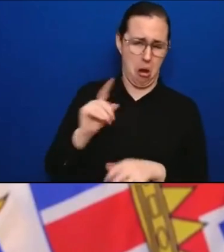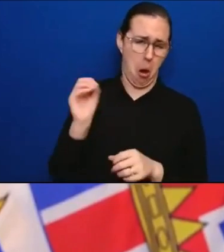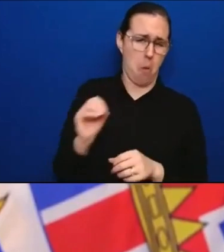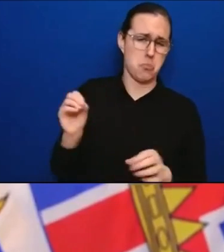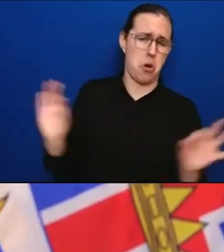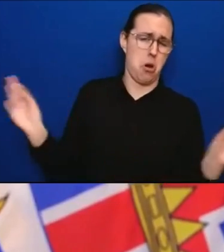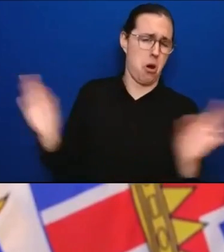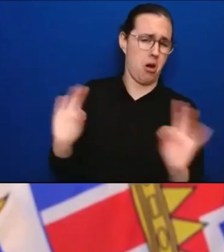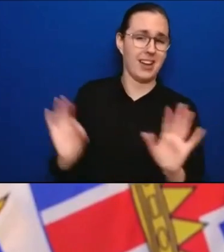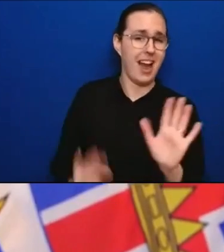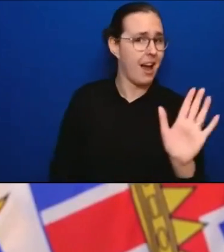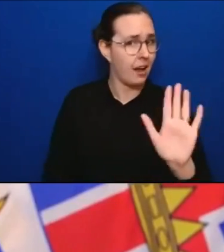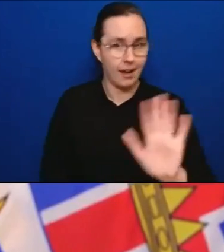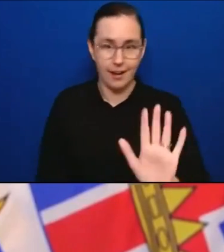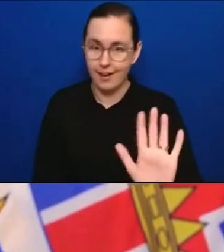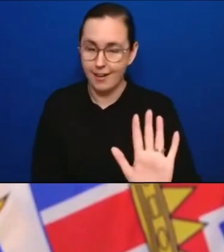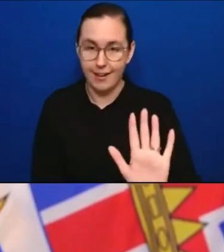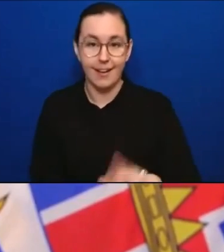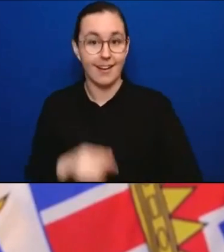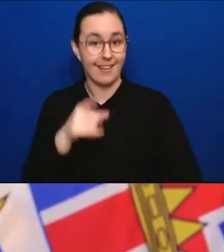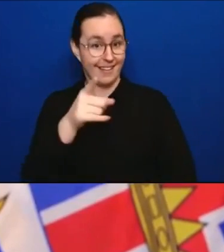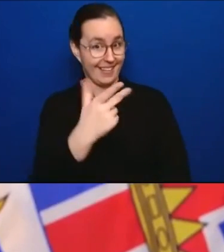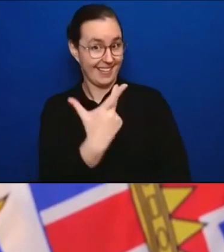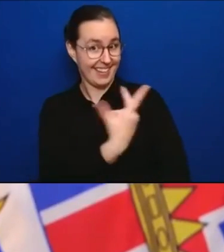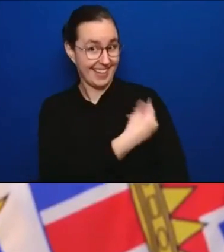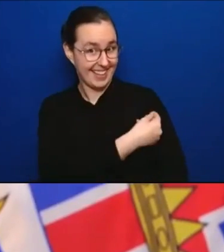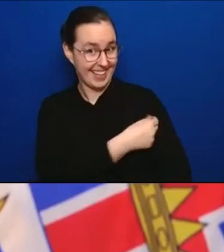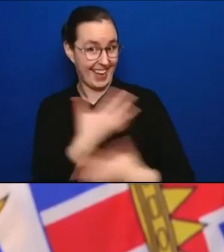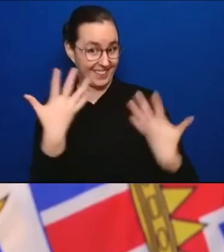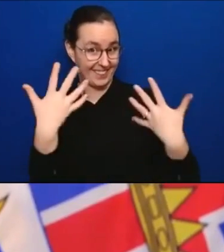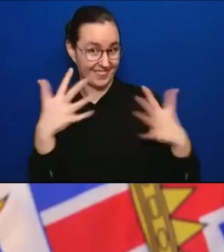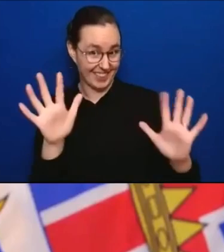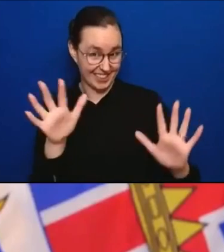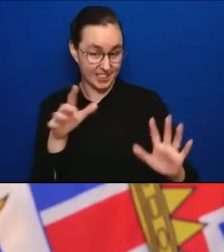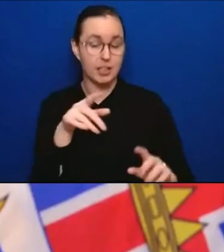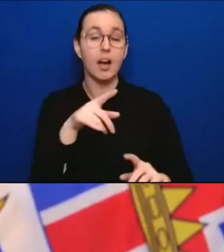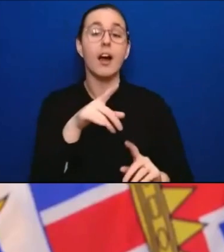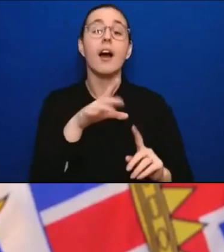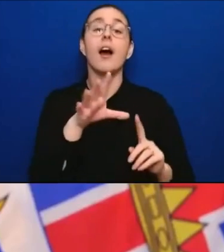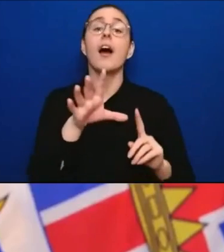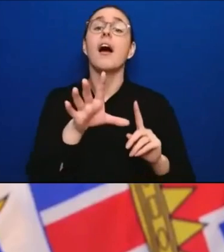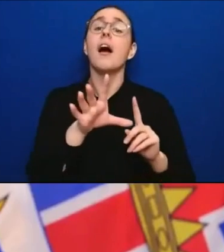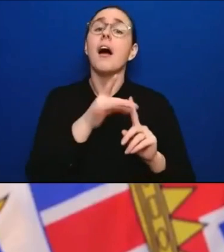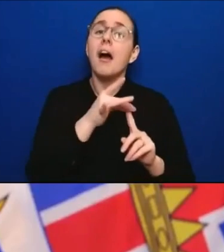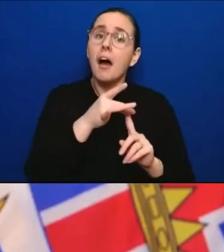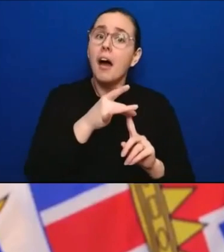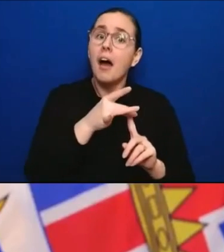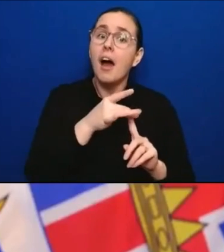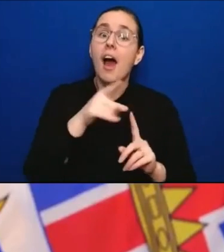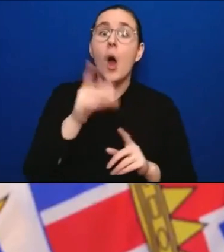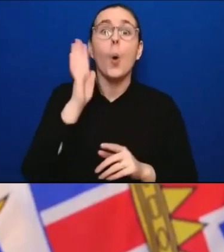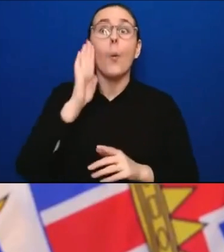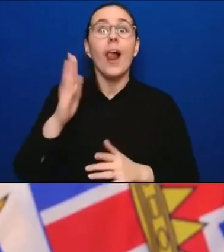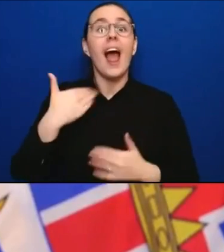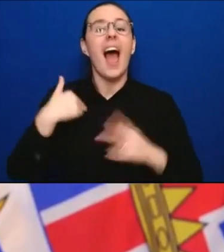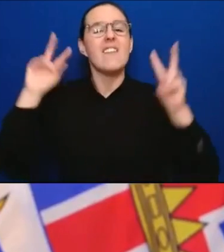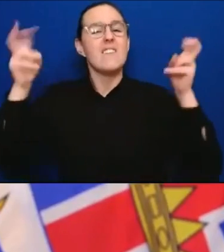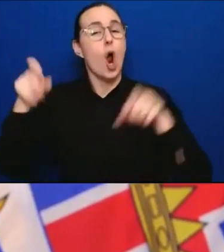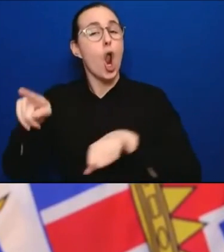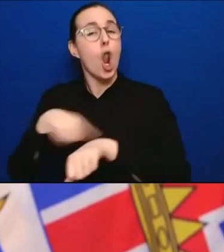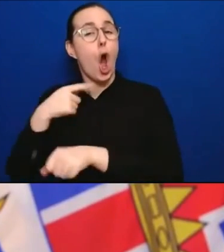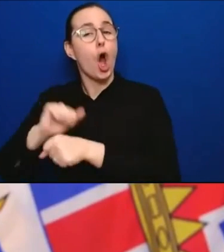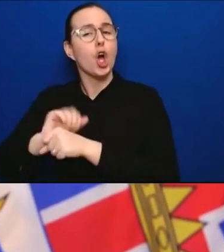half. And we've seen that through other waves. It seems to hold true for Delta as well, or for Omicron as well. So